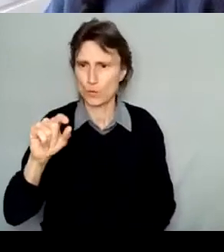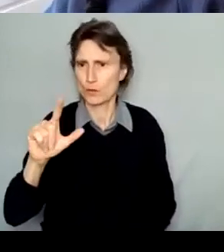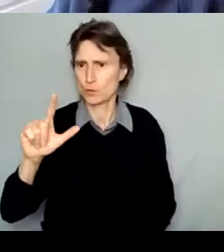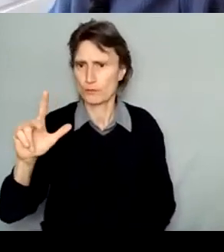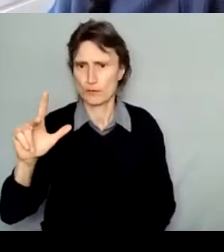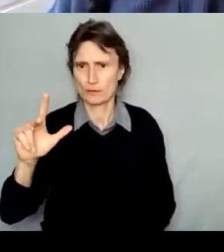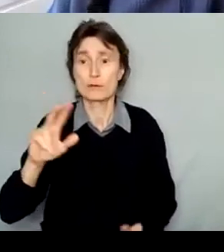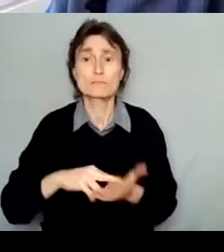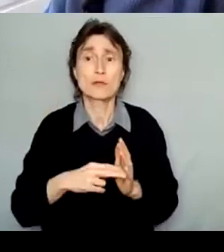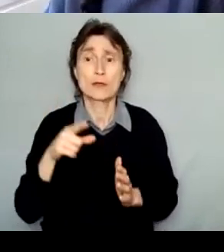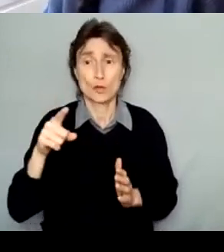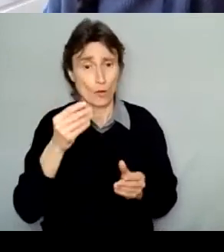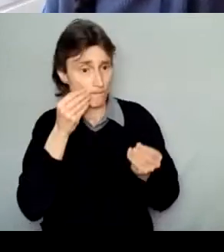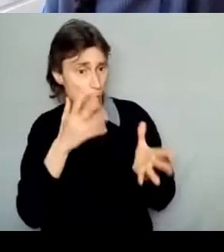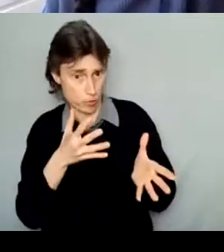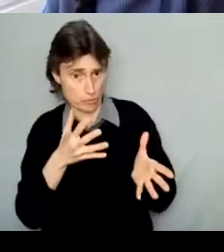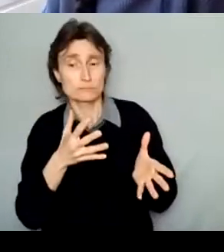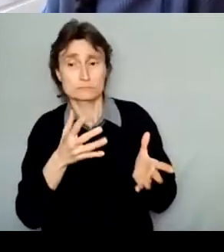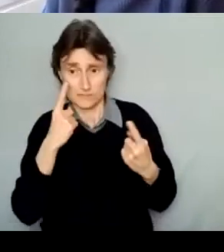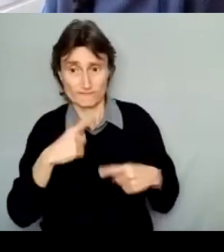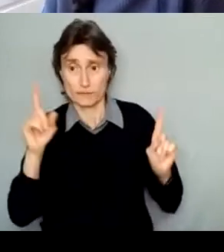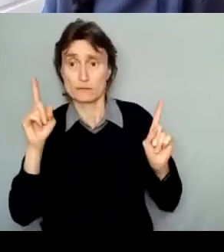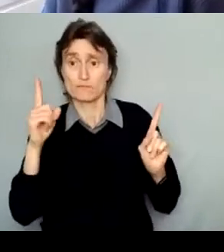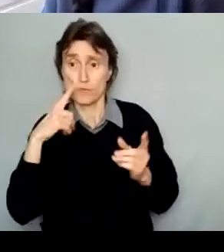after notifications go out to complete their projects.